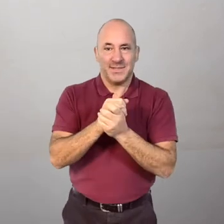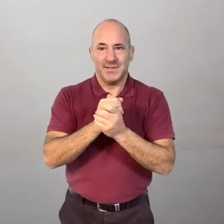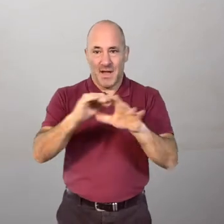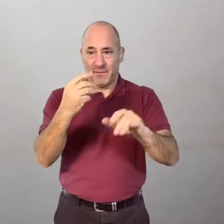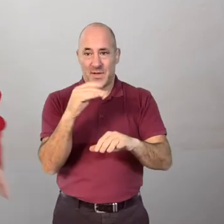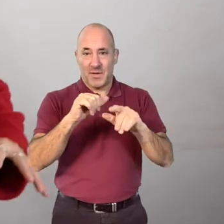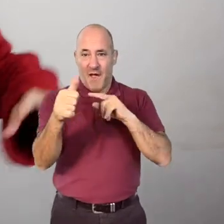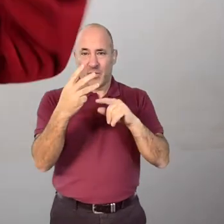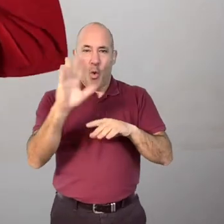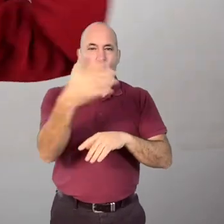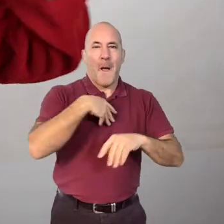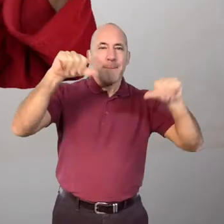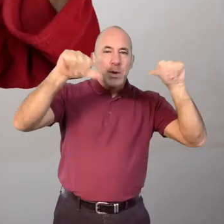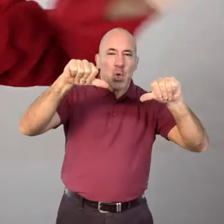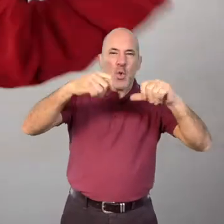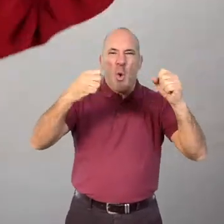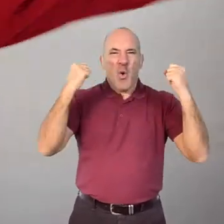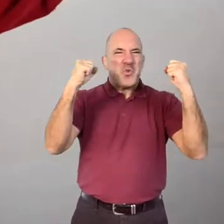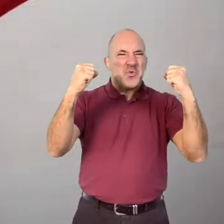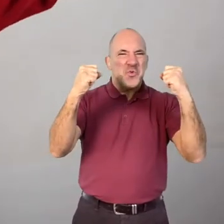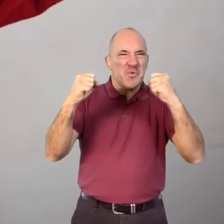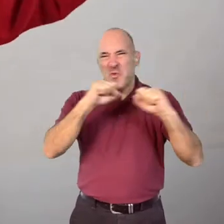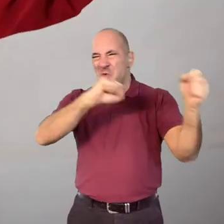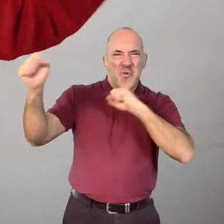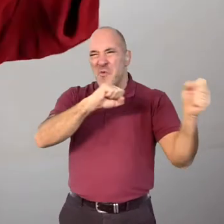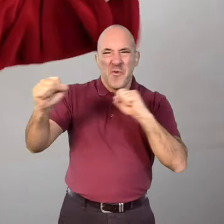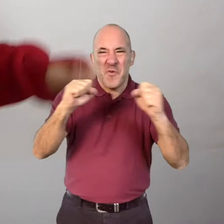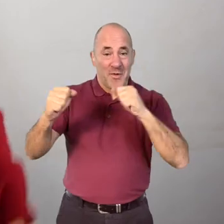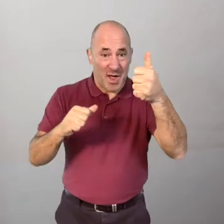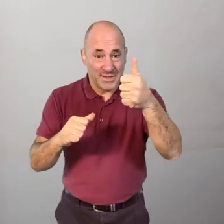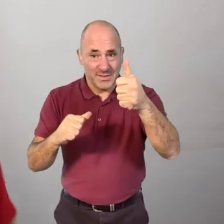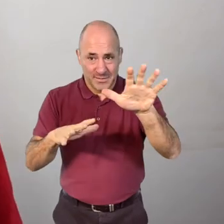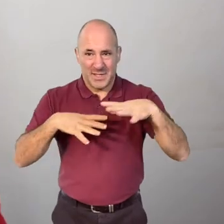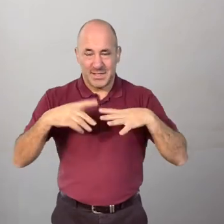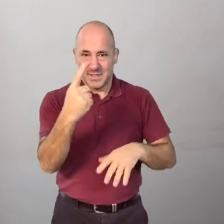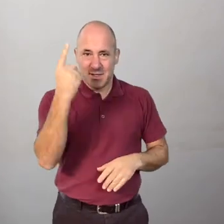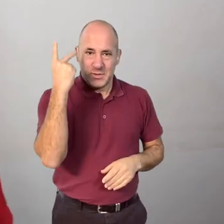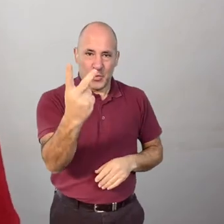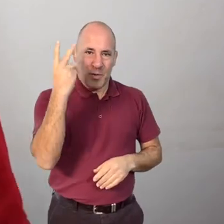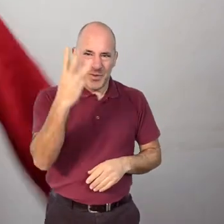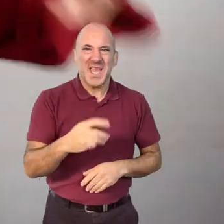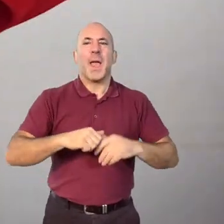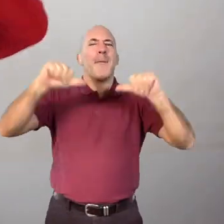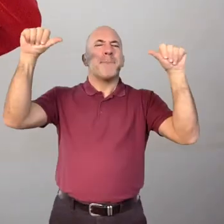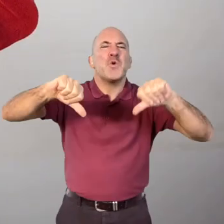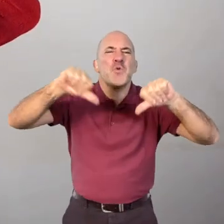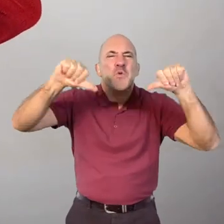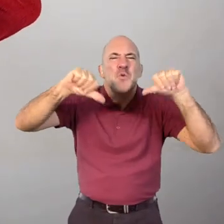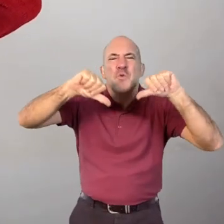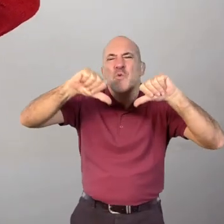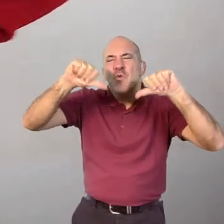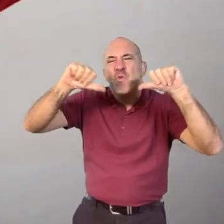three everybody boo or shake your fists or wave your arms in the air one two three boo